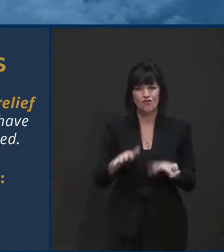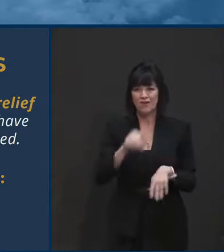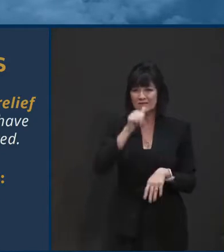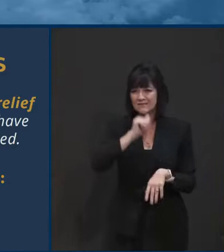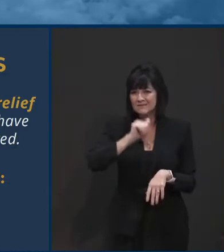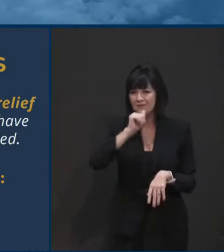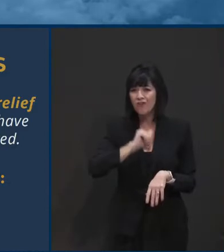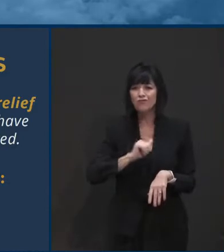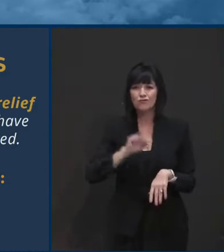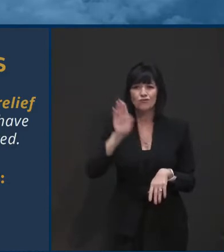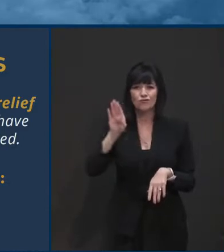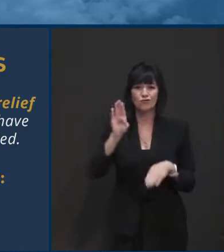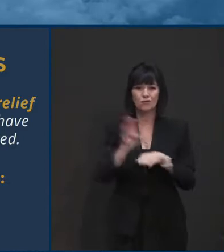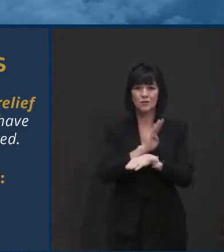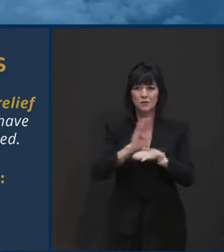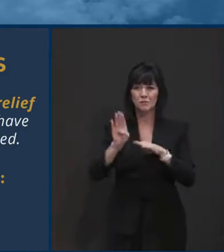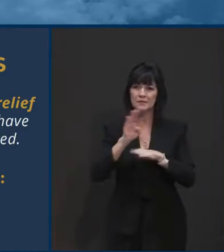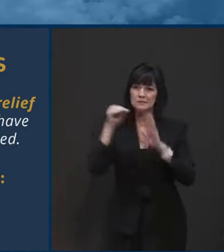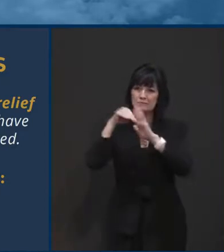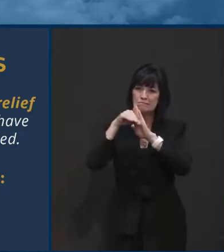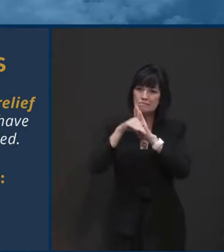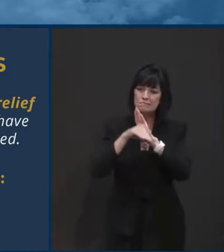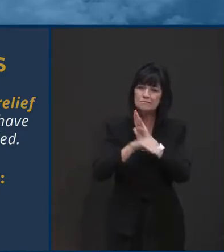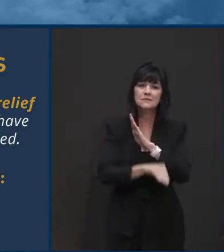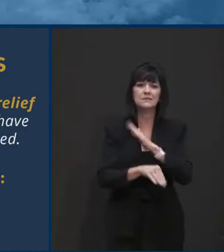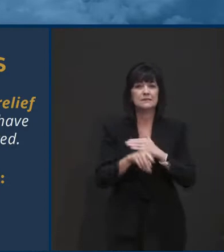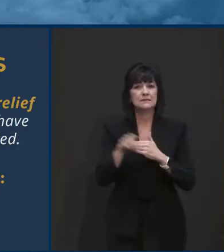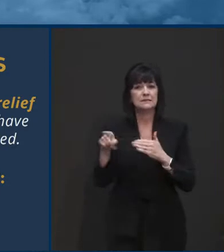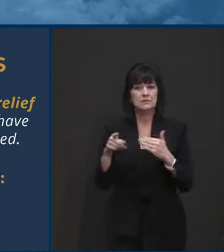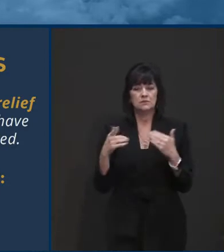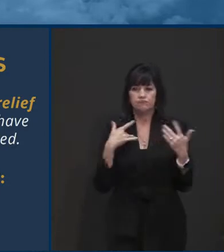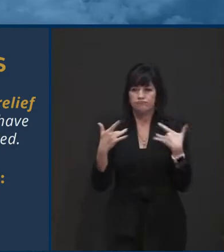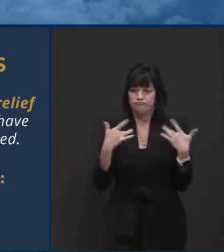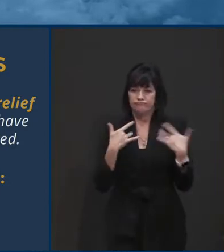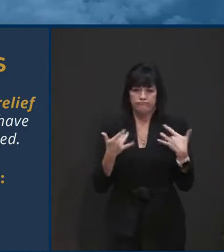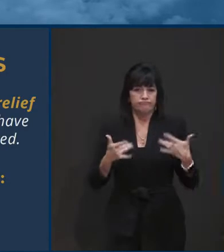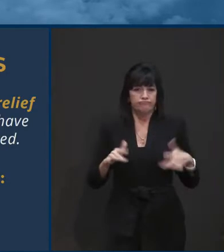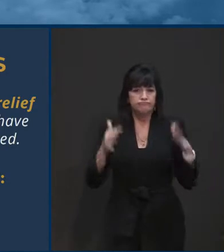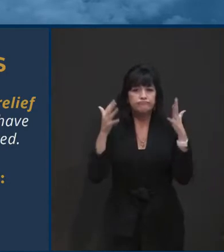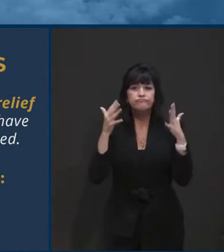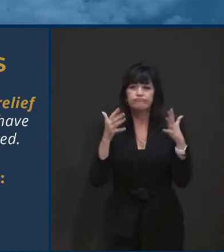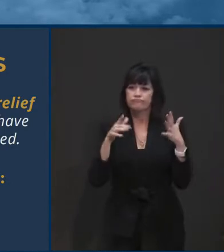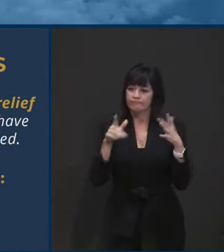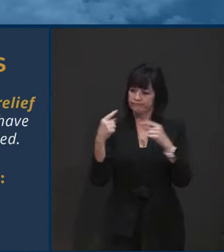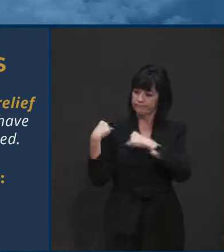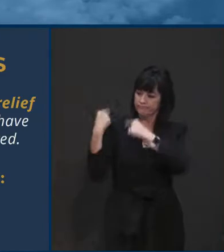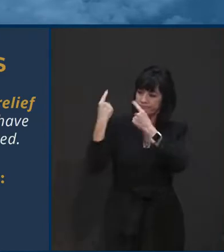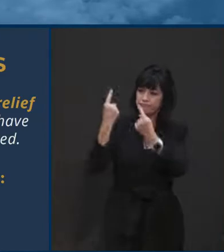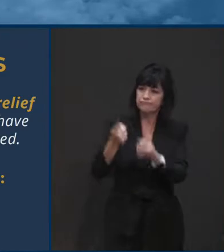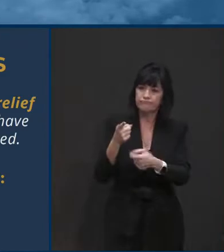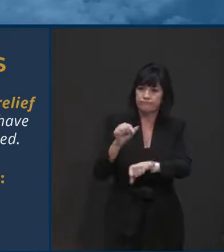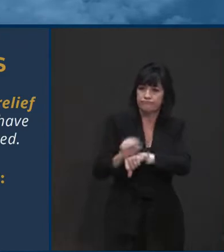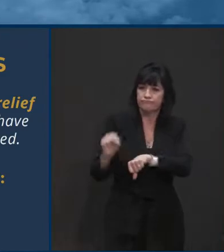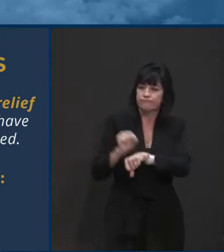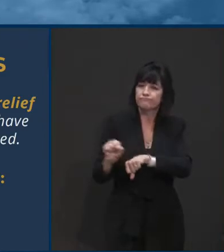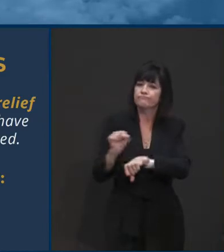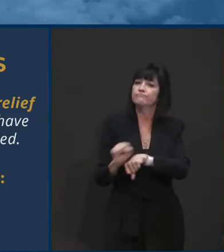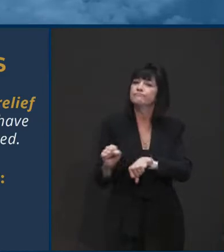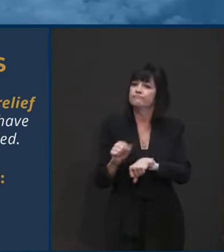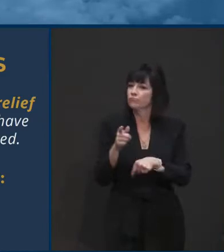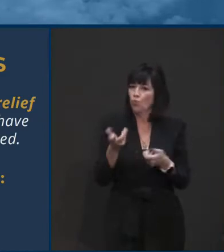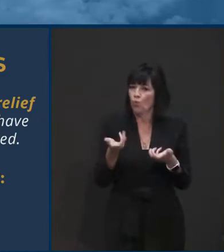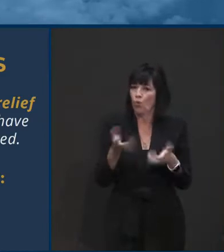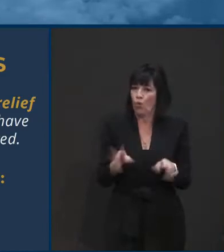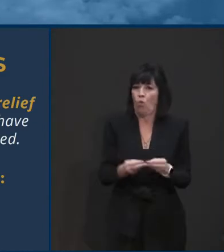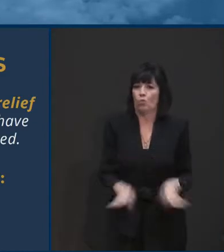have to our communities and, and the enjoyable side of life. We have to try to take